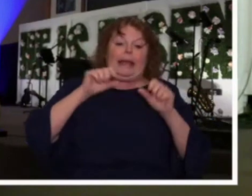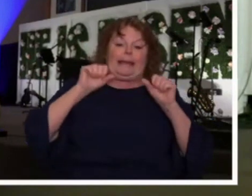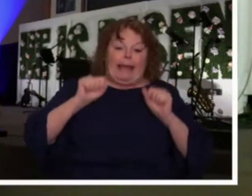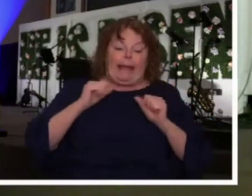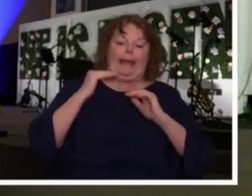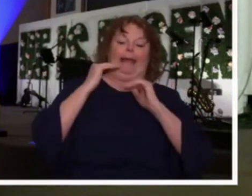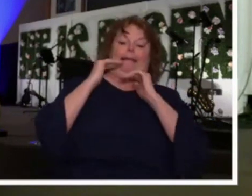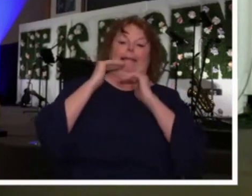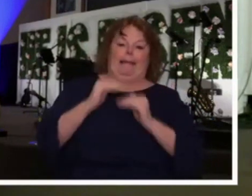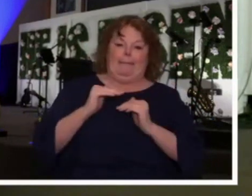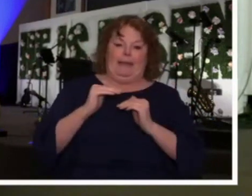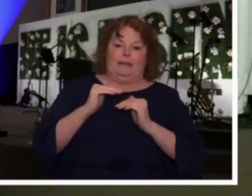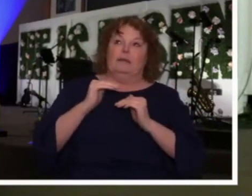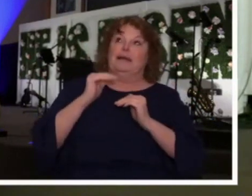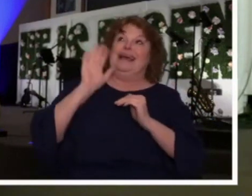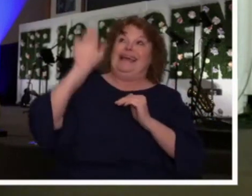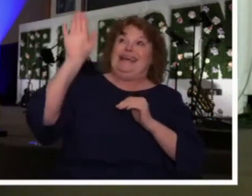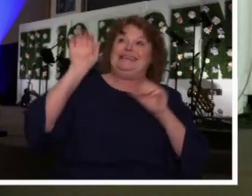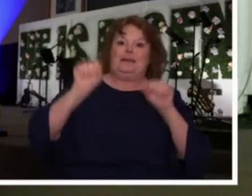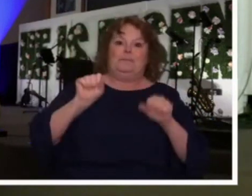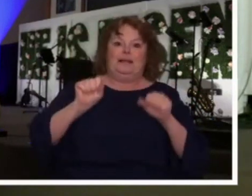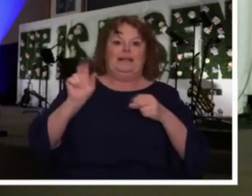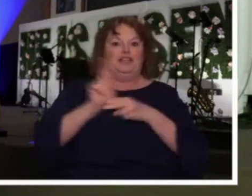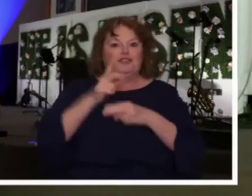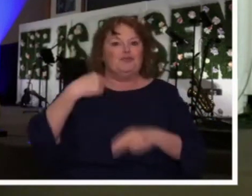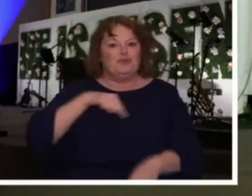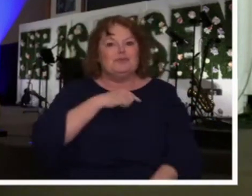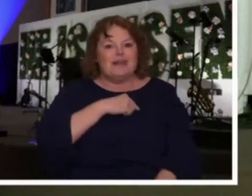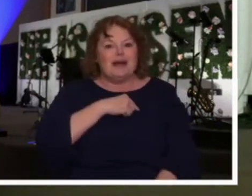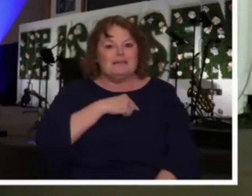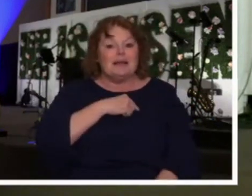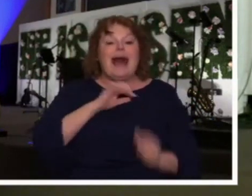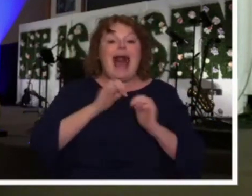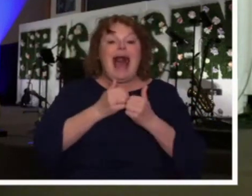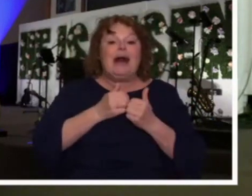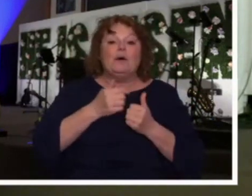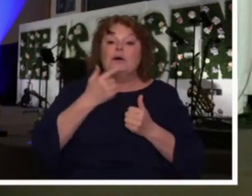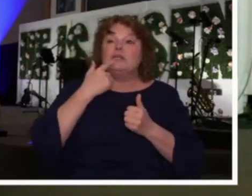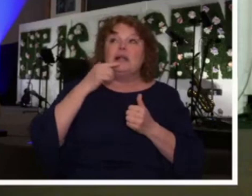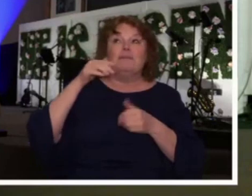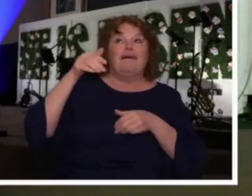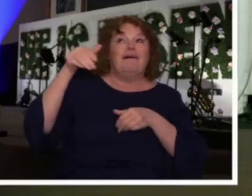ability to see God do great things or the ability to tell Him to keep your hands off.